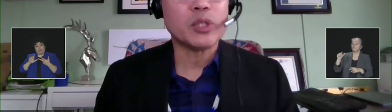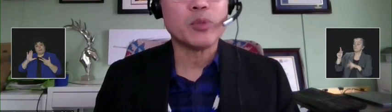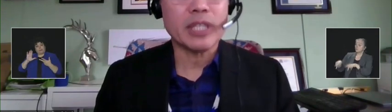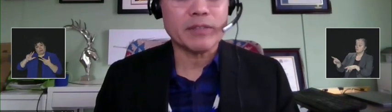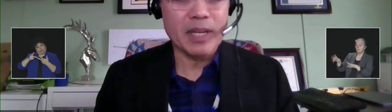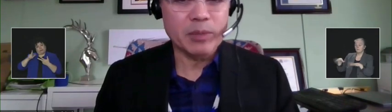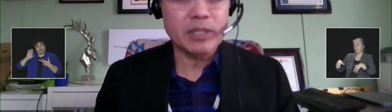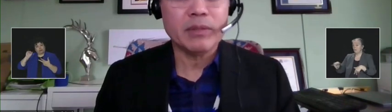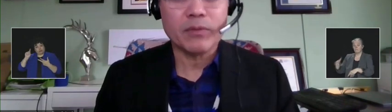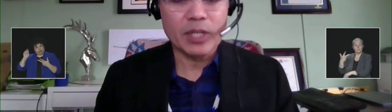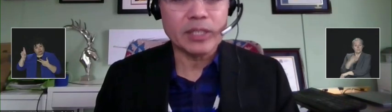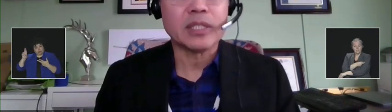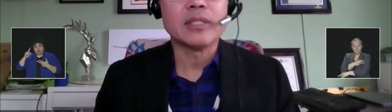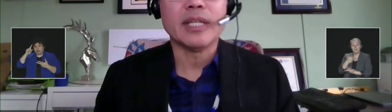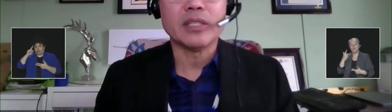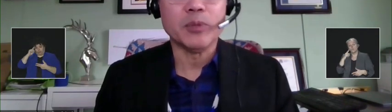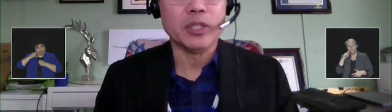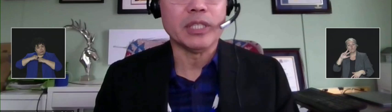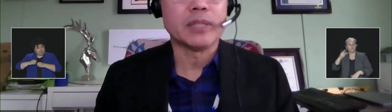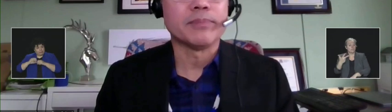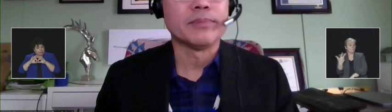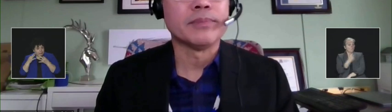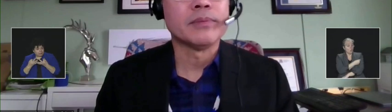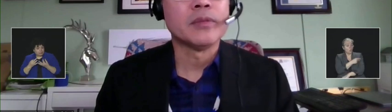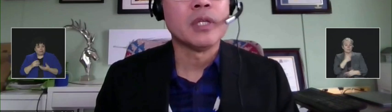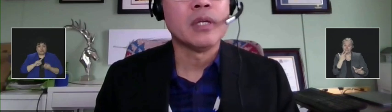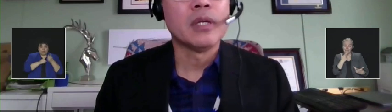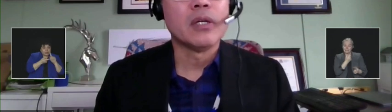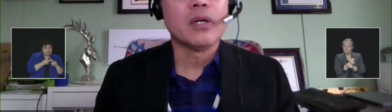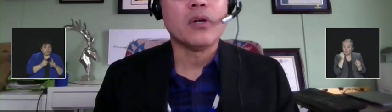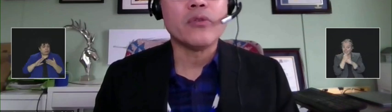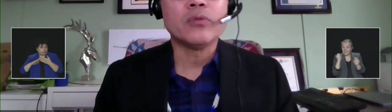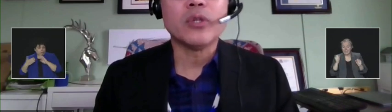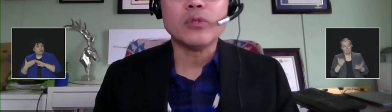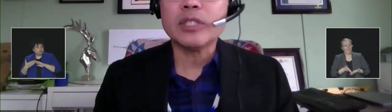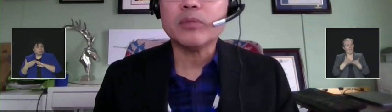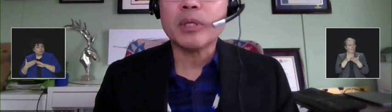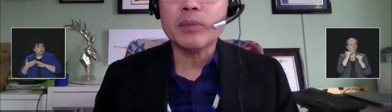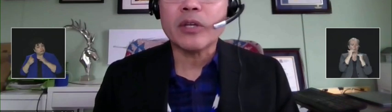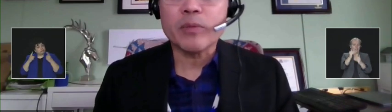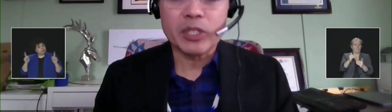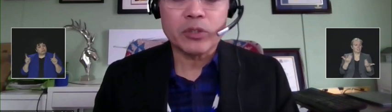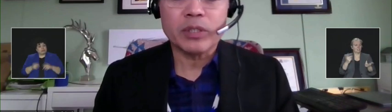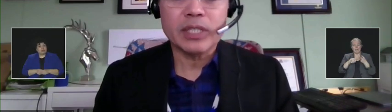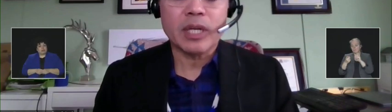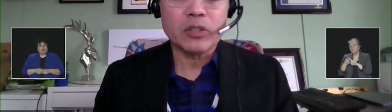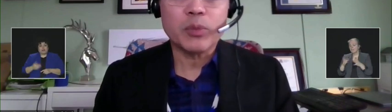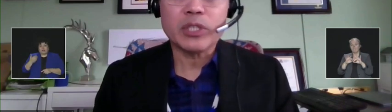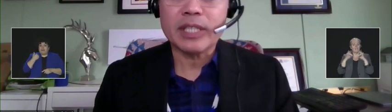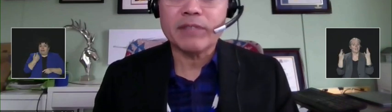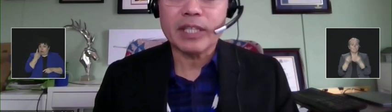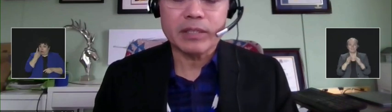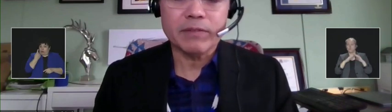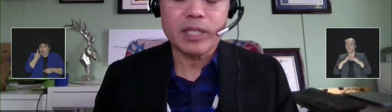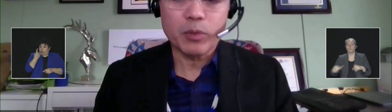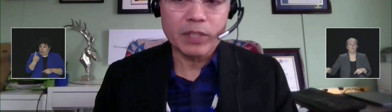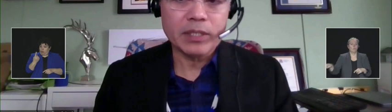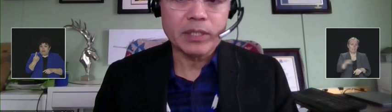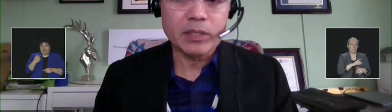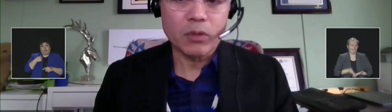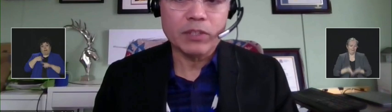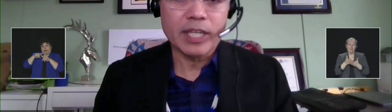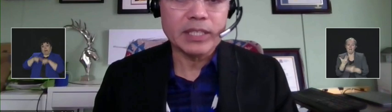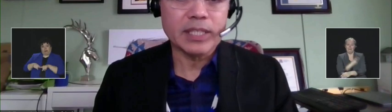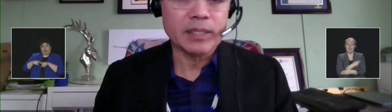helps to protect family, friends, and communities. Although no single public health measure is 100% effective at